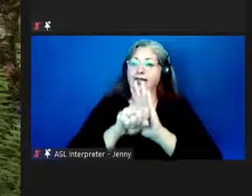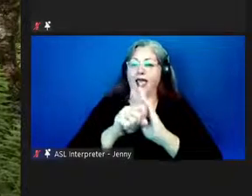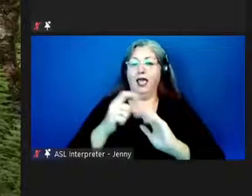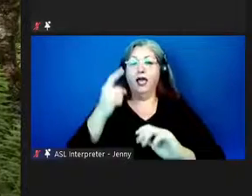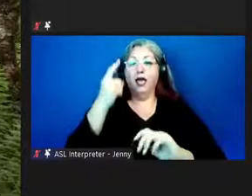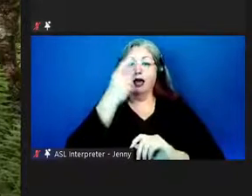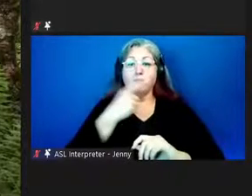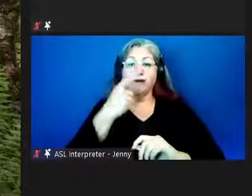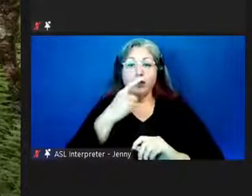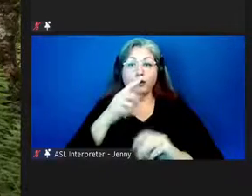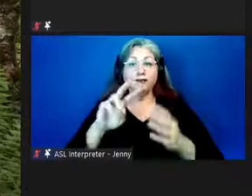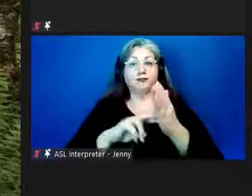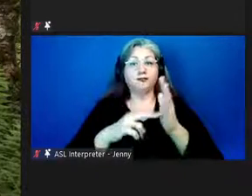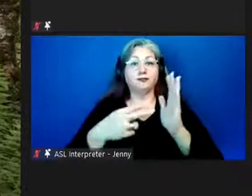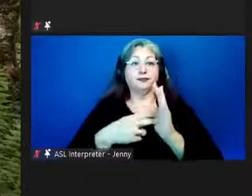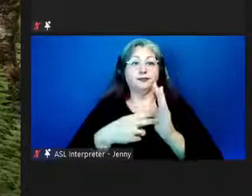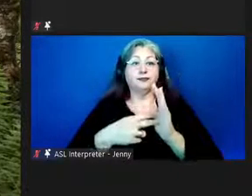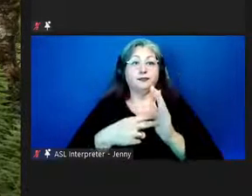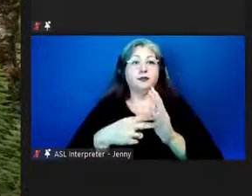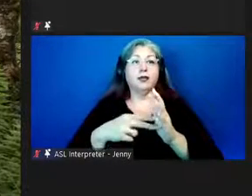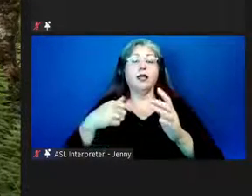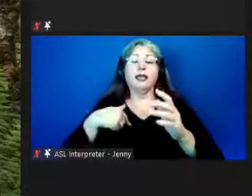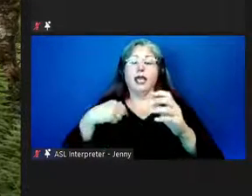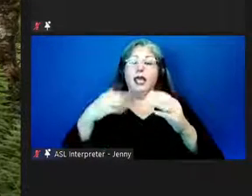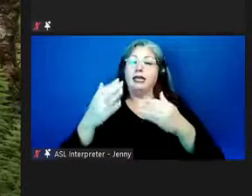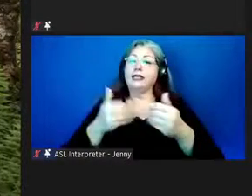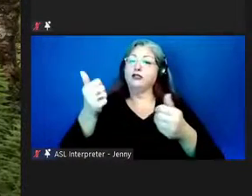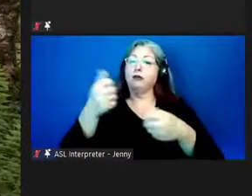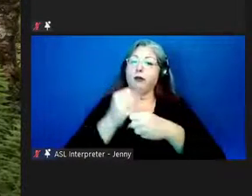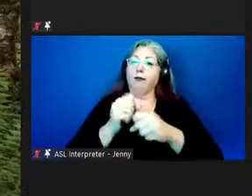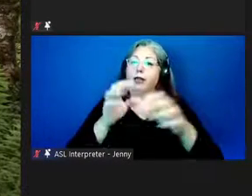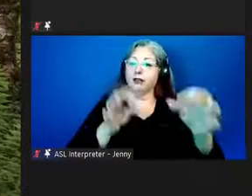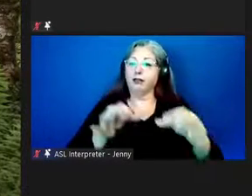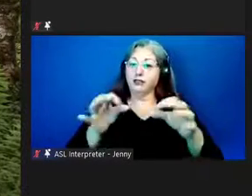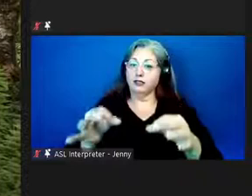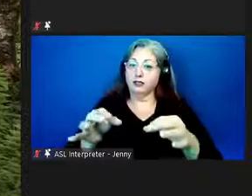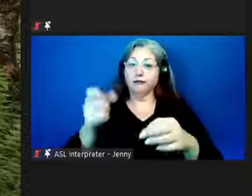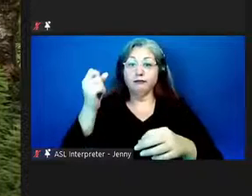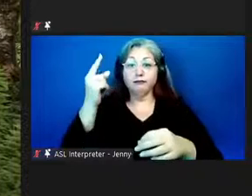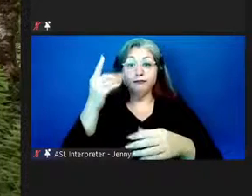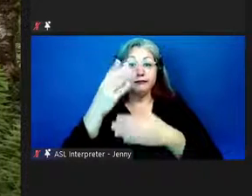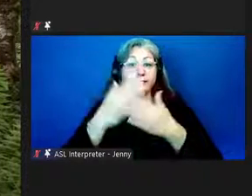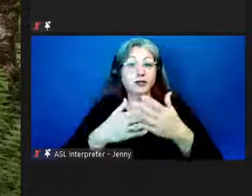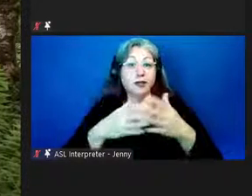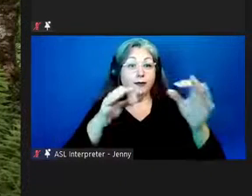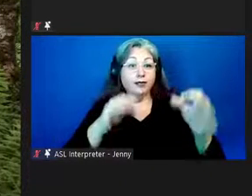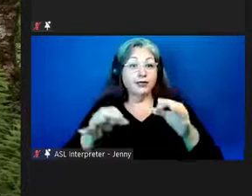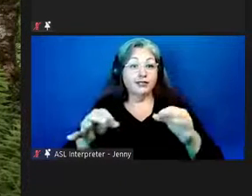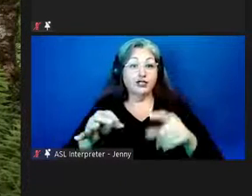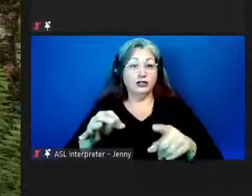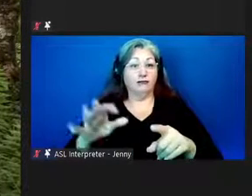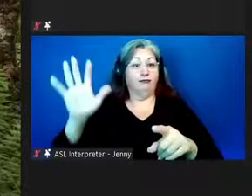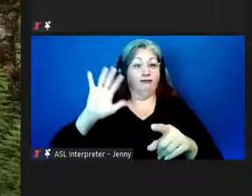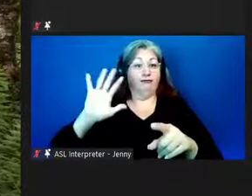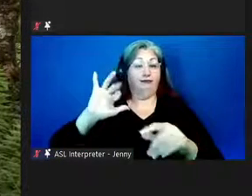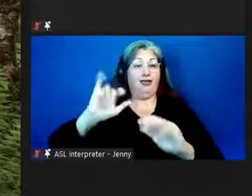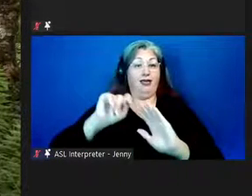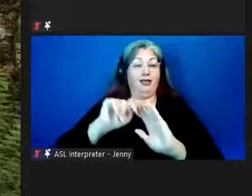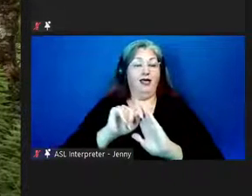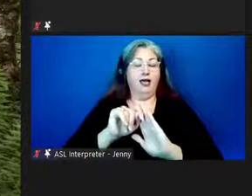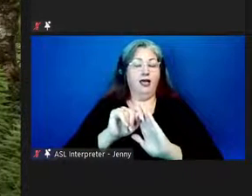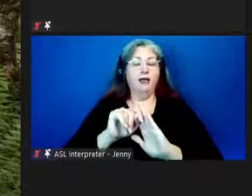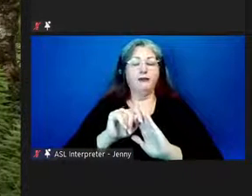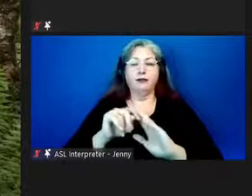meant uh decisions could be made easier and some of these decisions especially for hawaii by that time you know